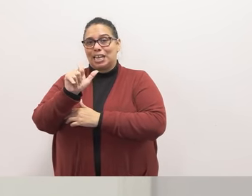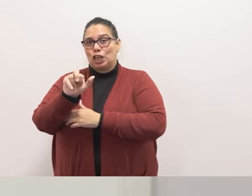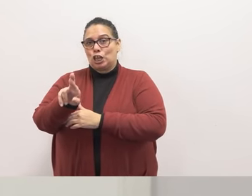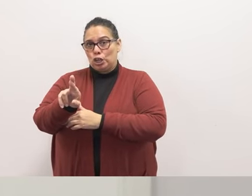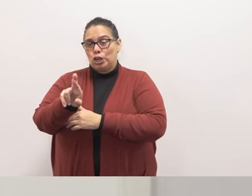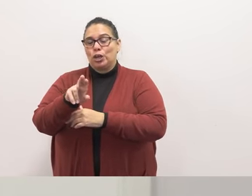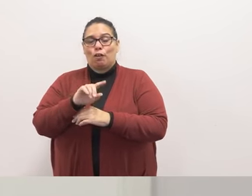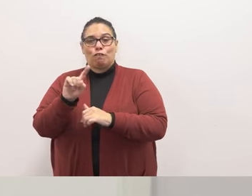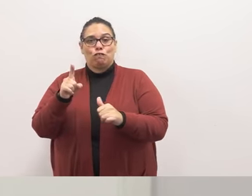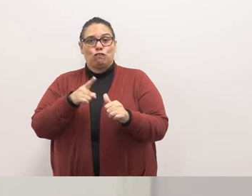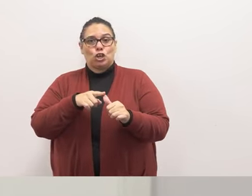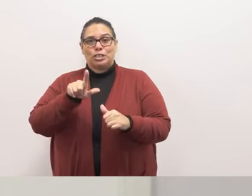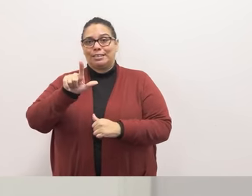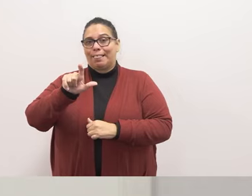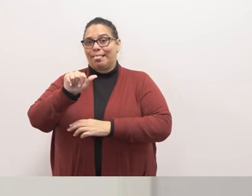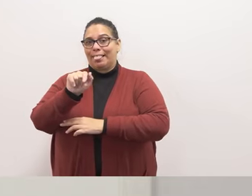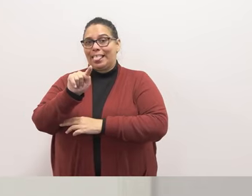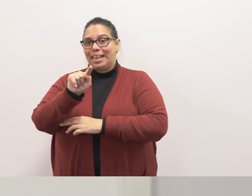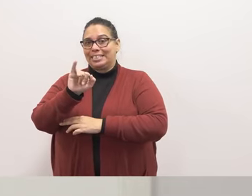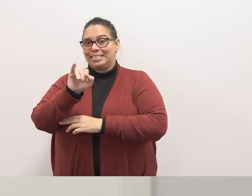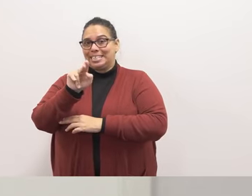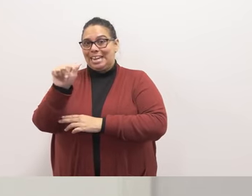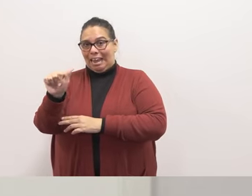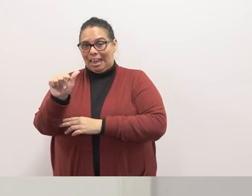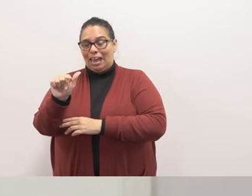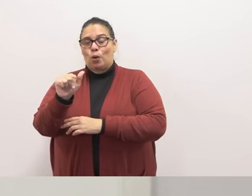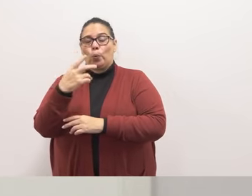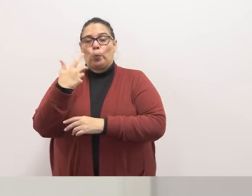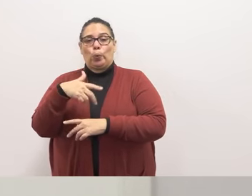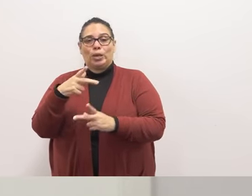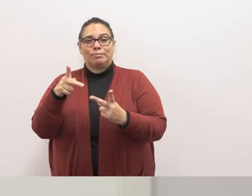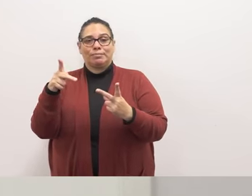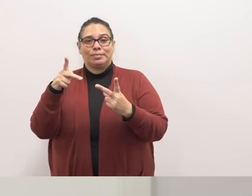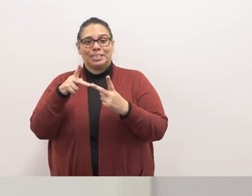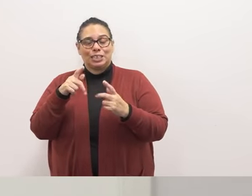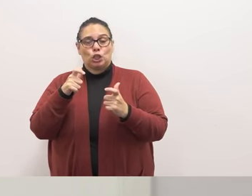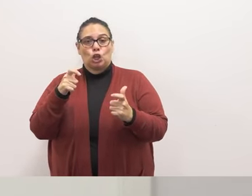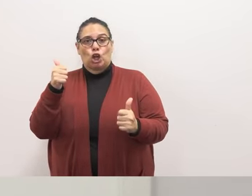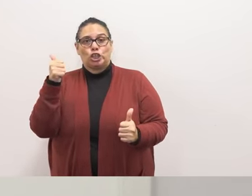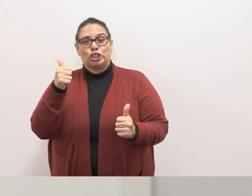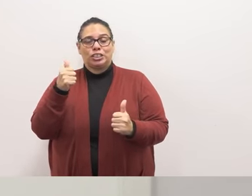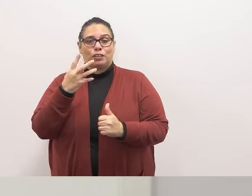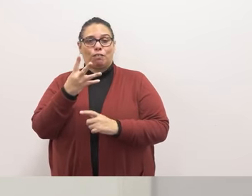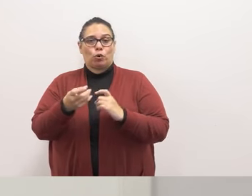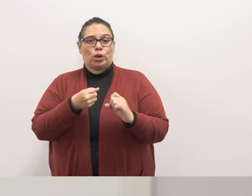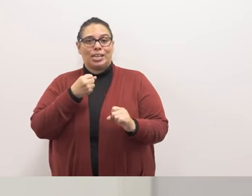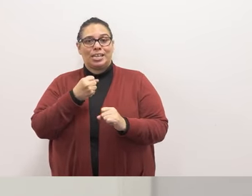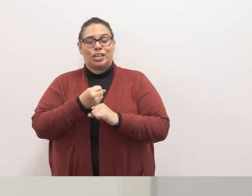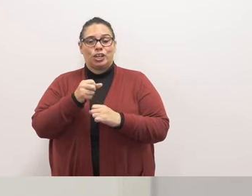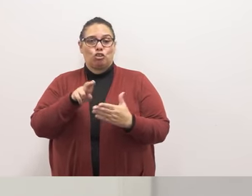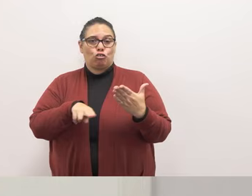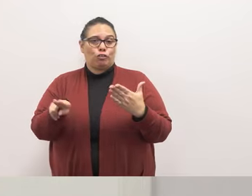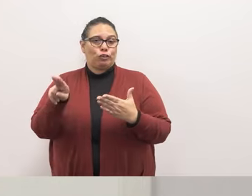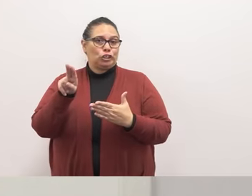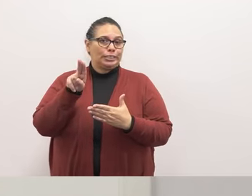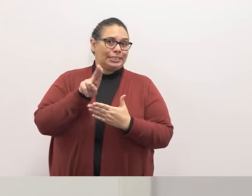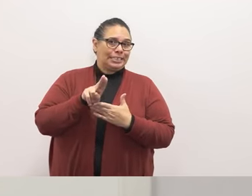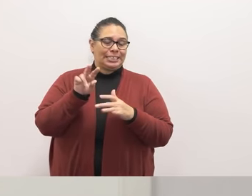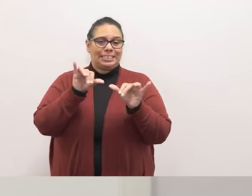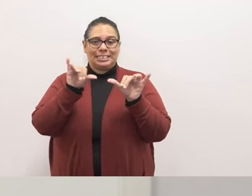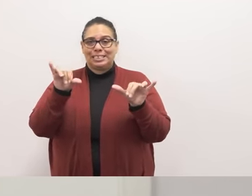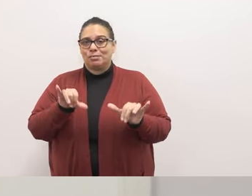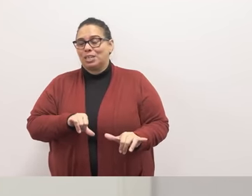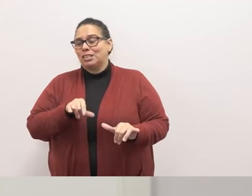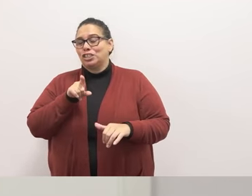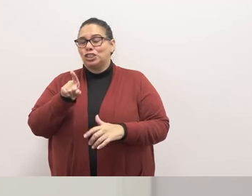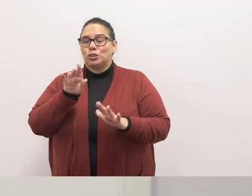appointed to this position of csu chancellor which is the largest four-year university system in the country she was wonderful to get